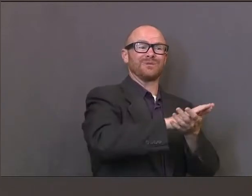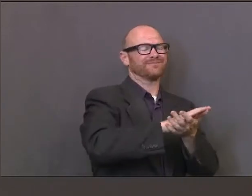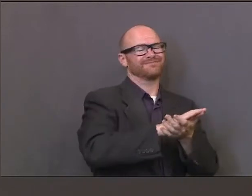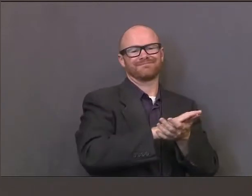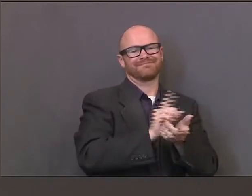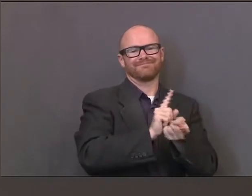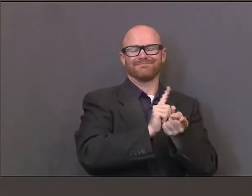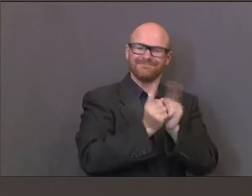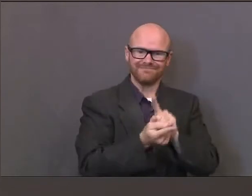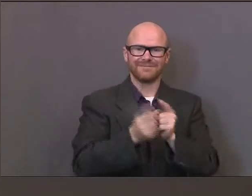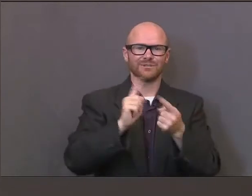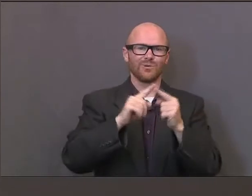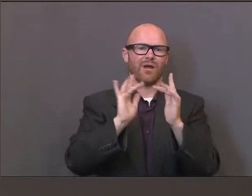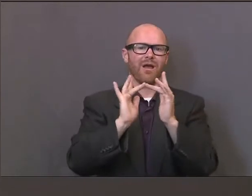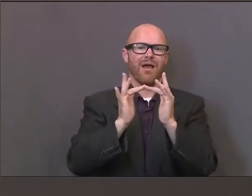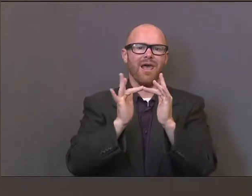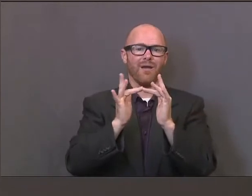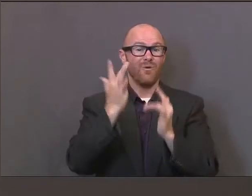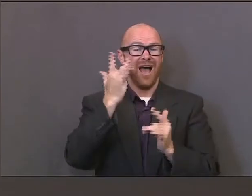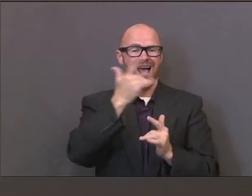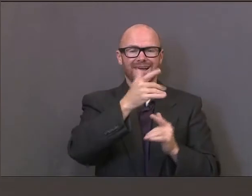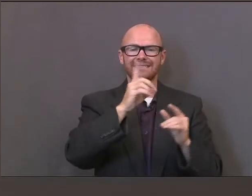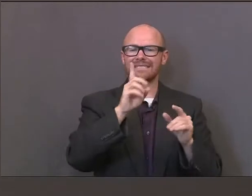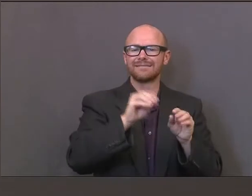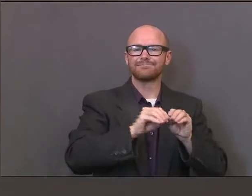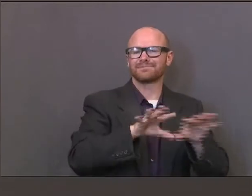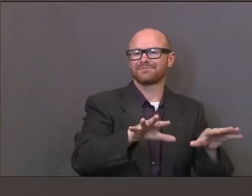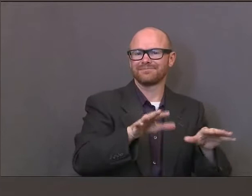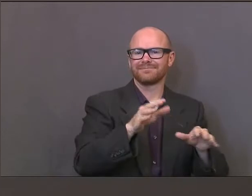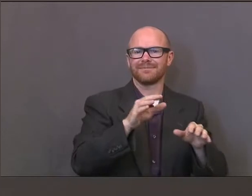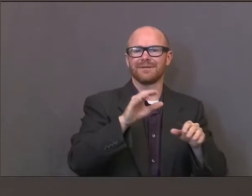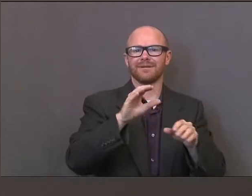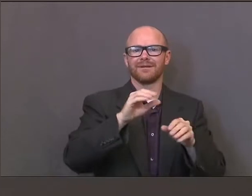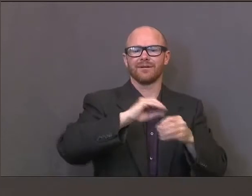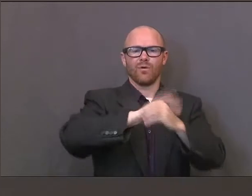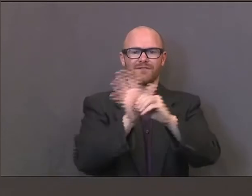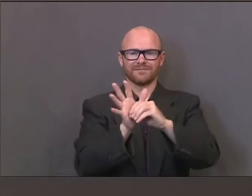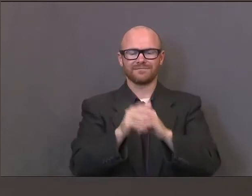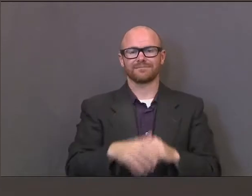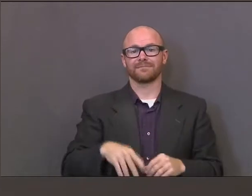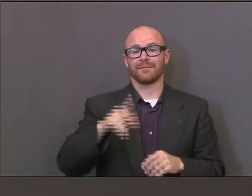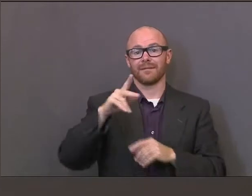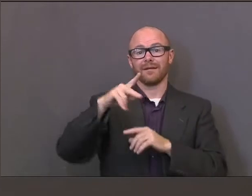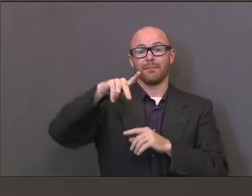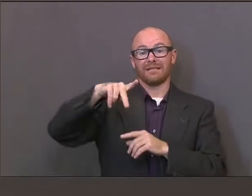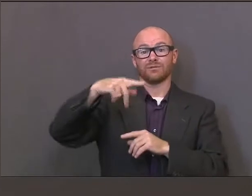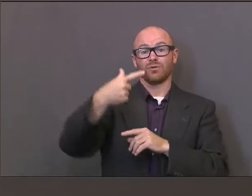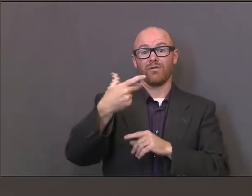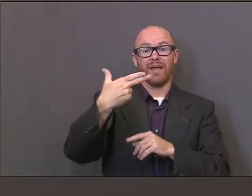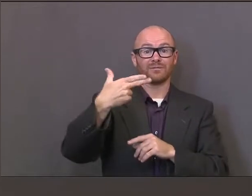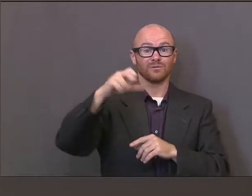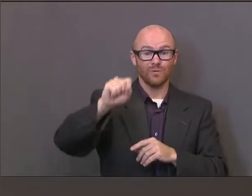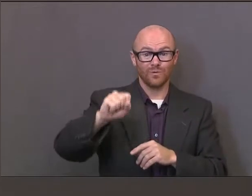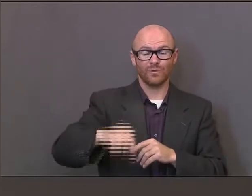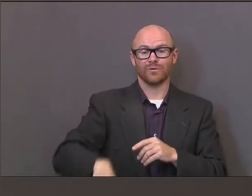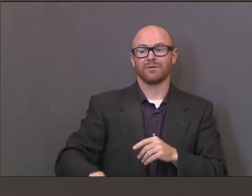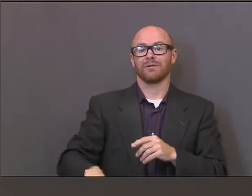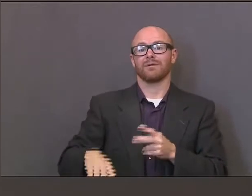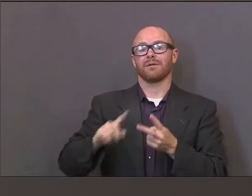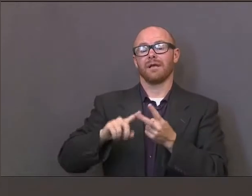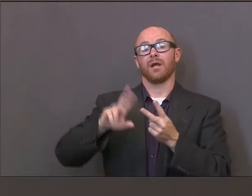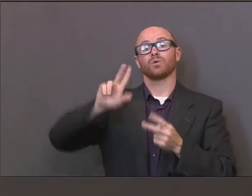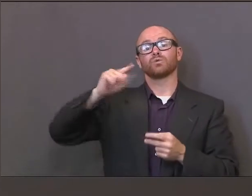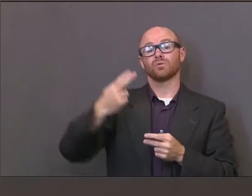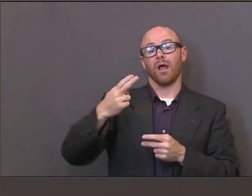experienced these cases of COVID on their campuses. Pleasant Grove High School, American Preparatory Academy in Draper, and the Utah